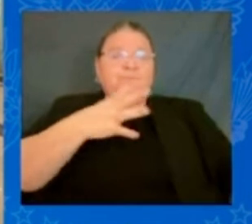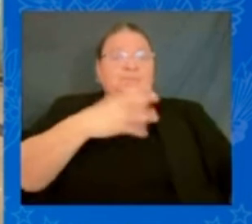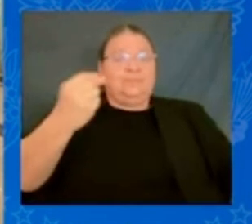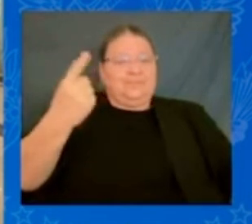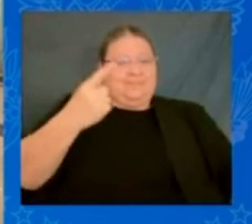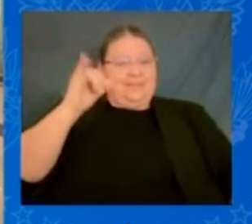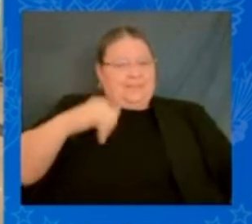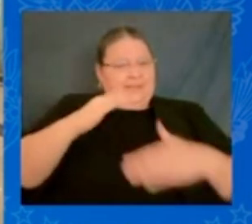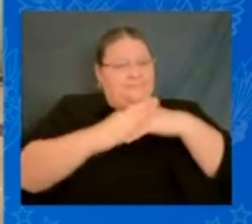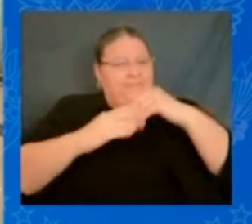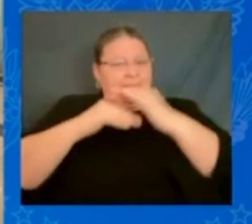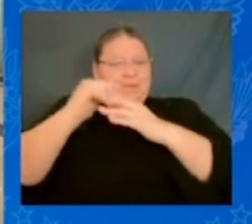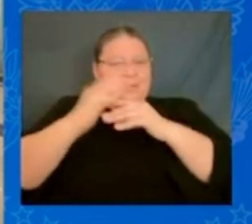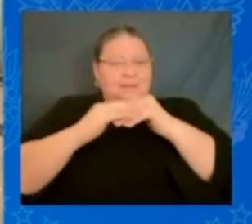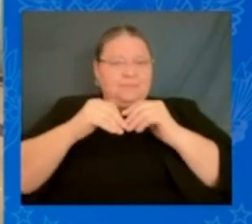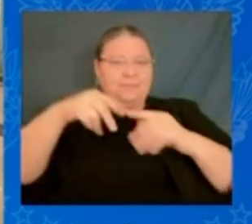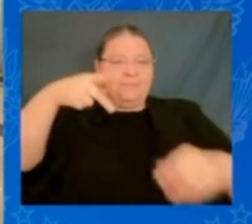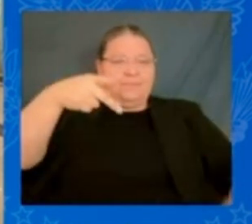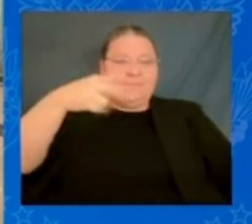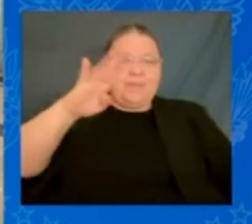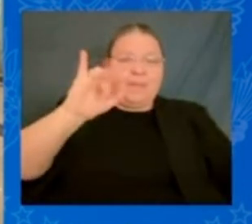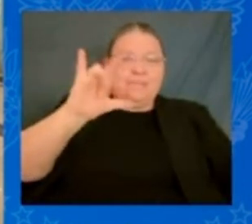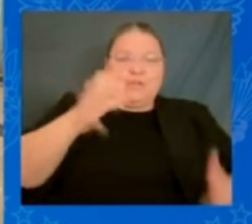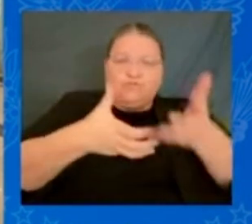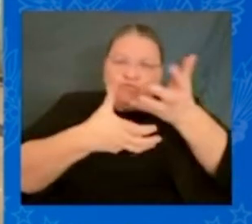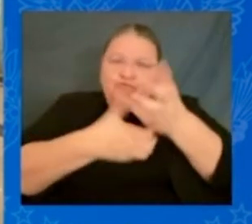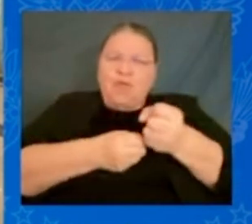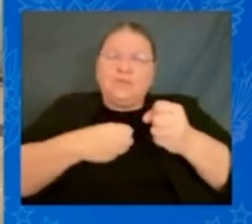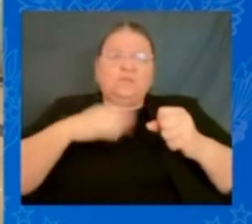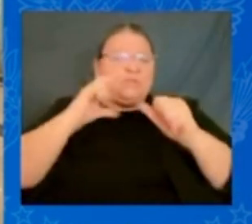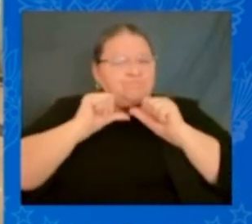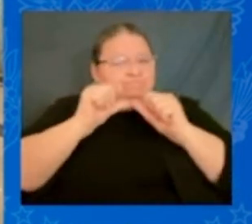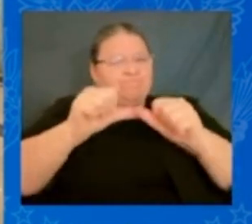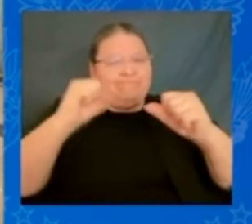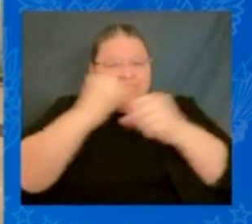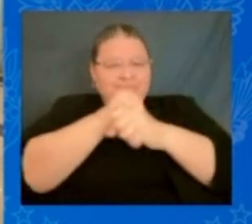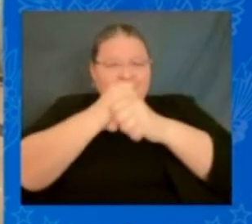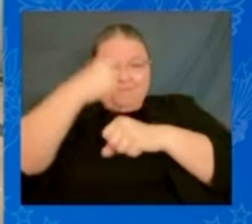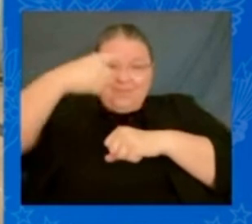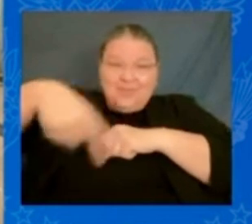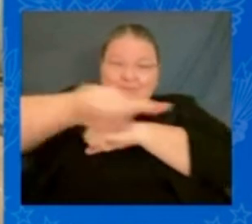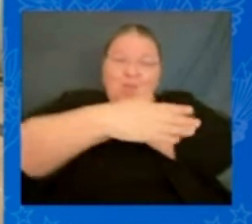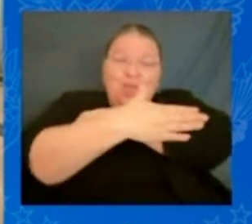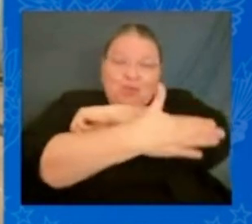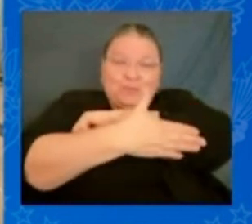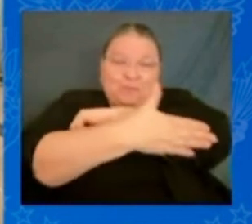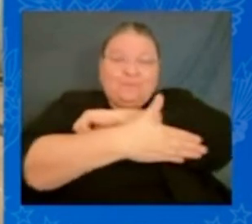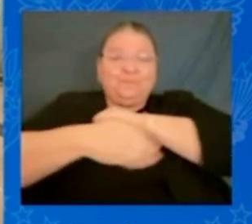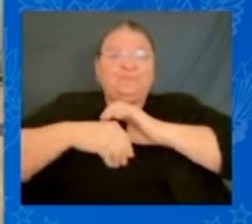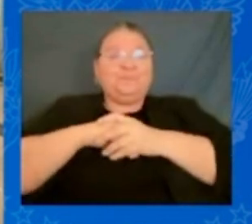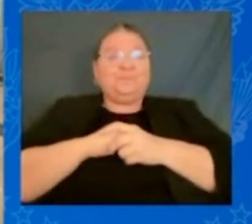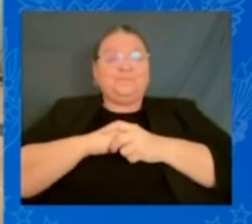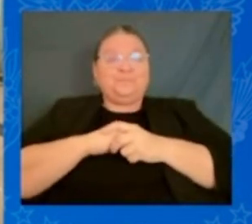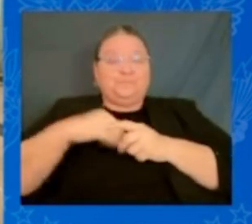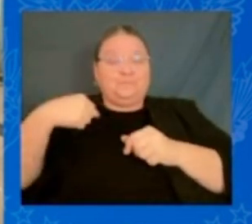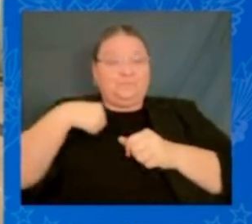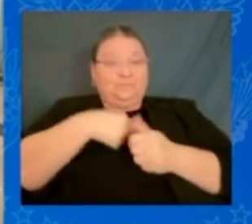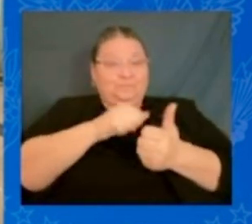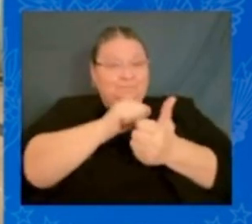pass the reform nationwide. Folks, while we passed the most significant gun safety law in 30 years,